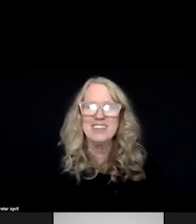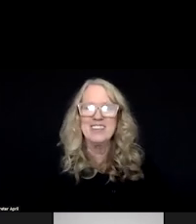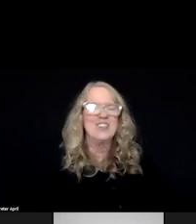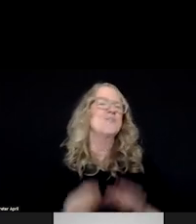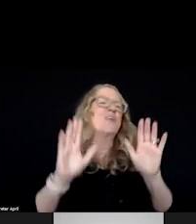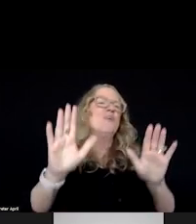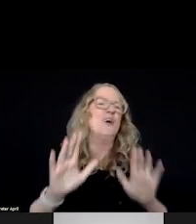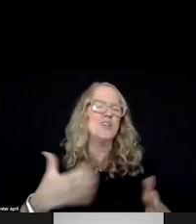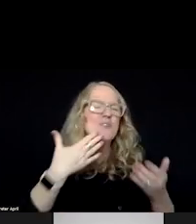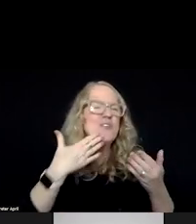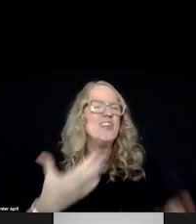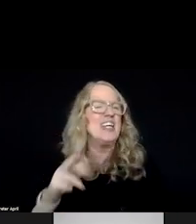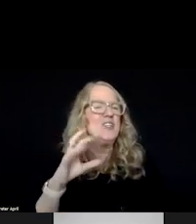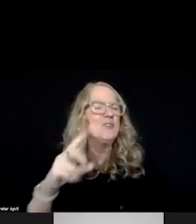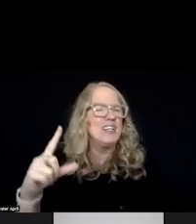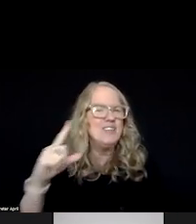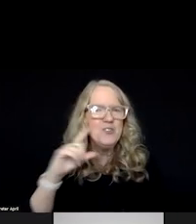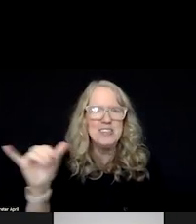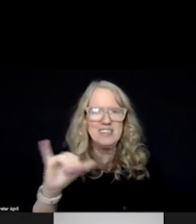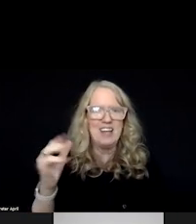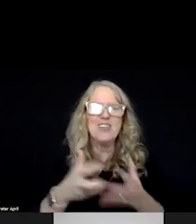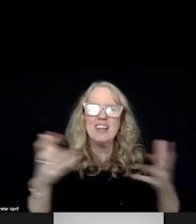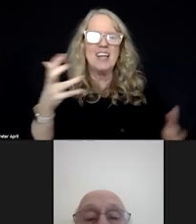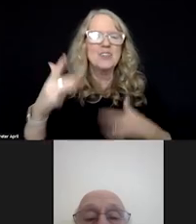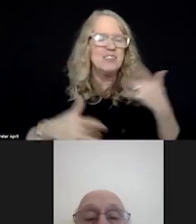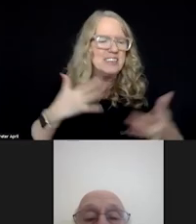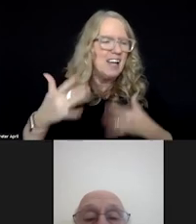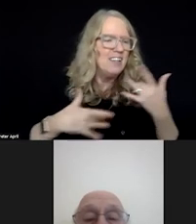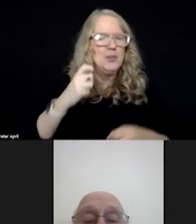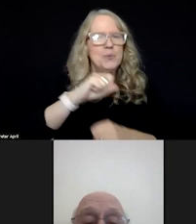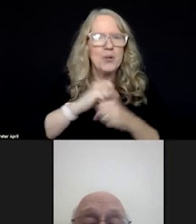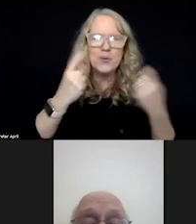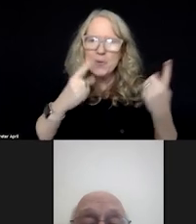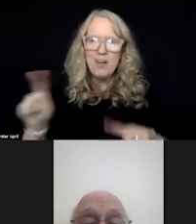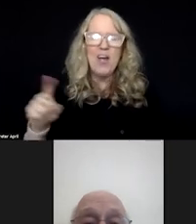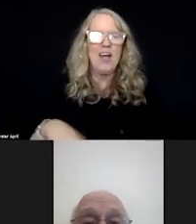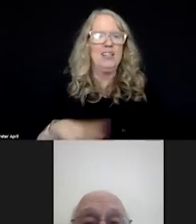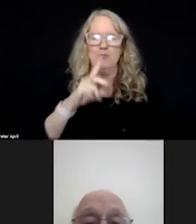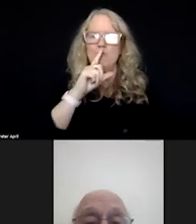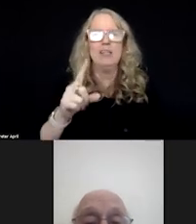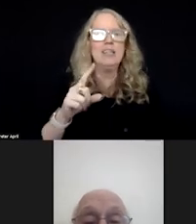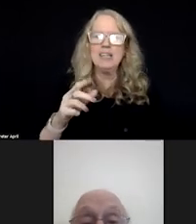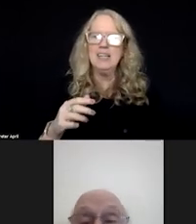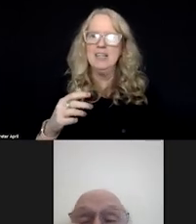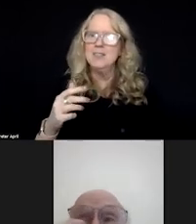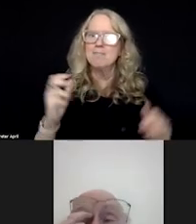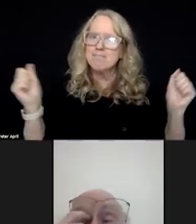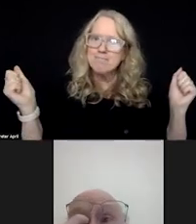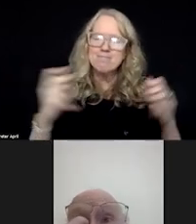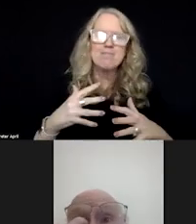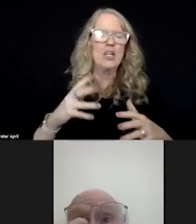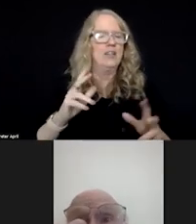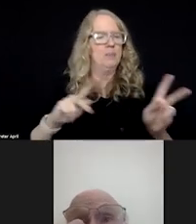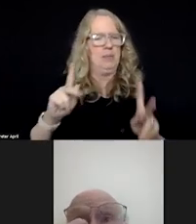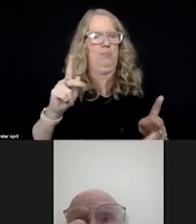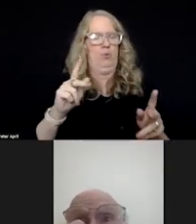Wonderful. Thank you, Richard. Sounds like a lot of exciting work going on, and especially convening folks around